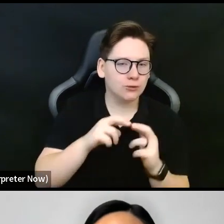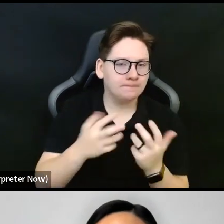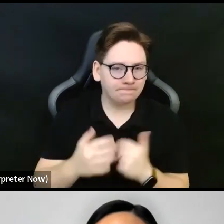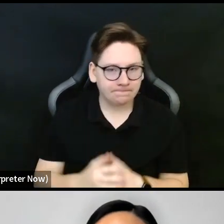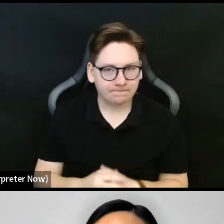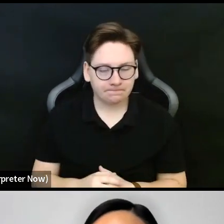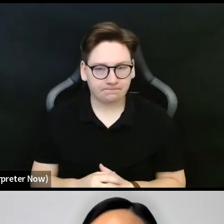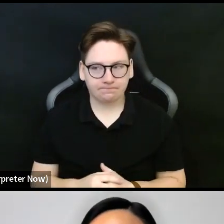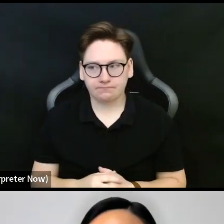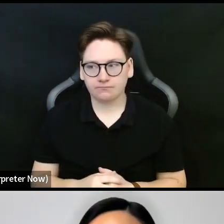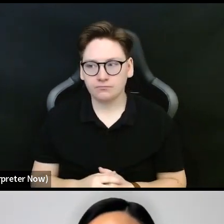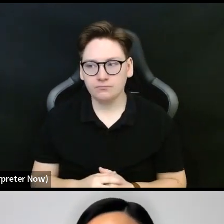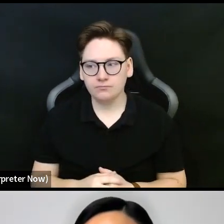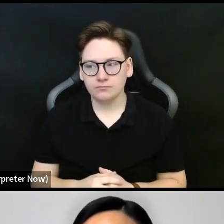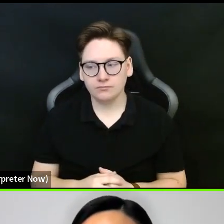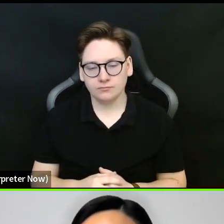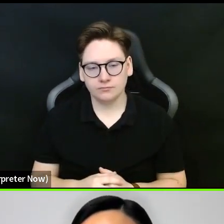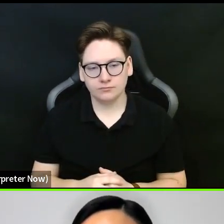Great.